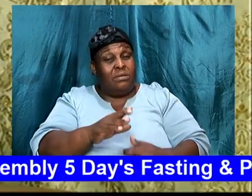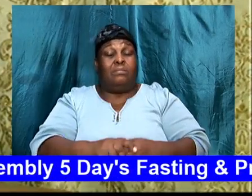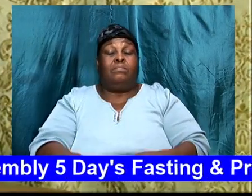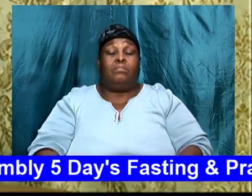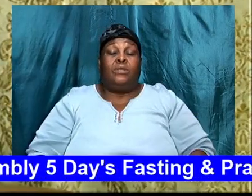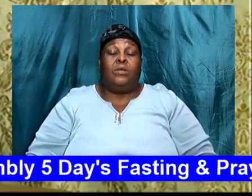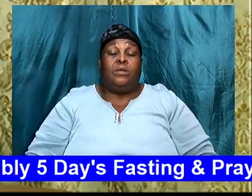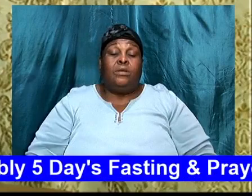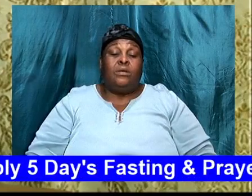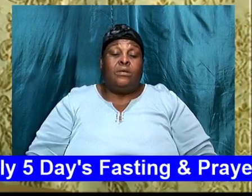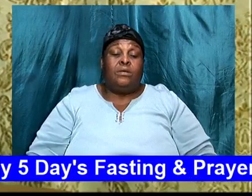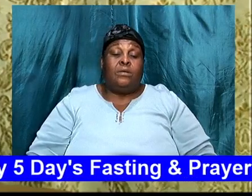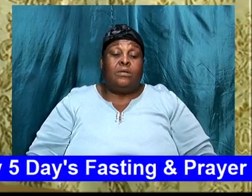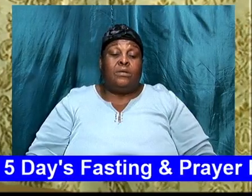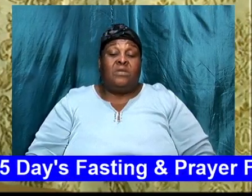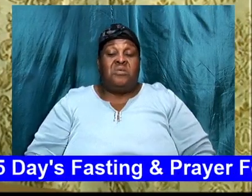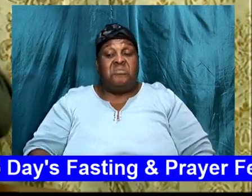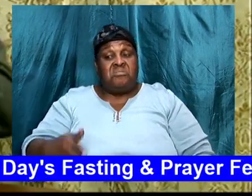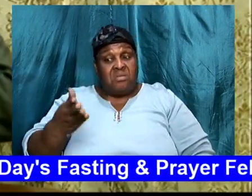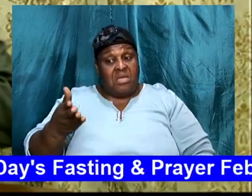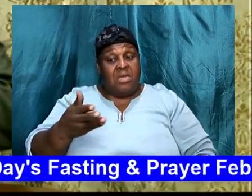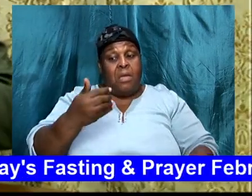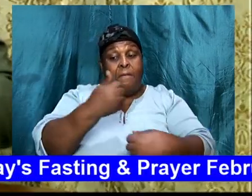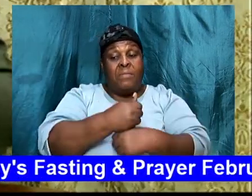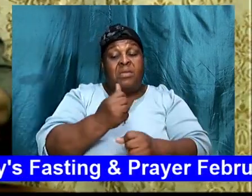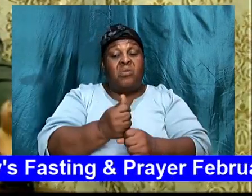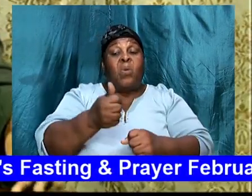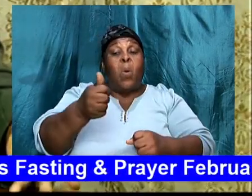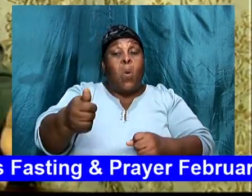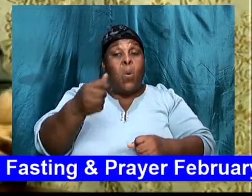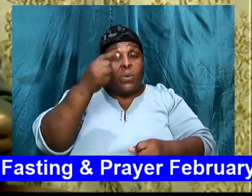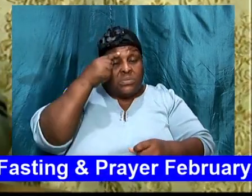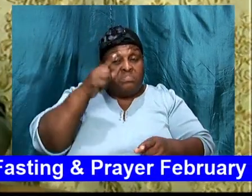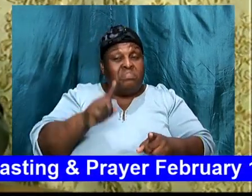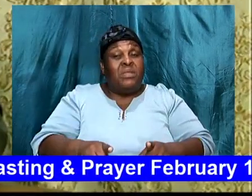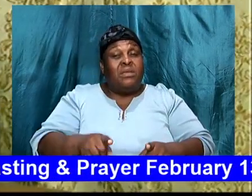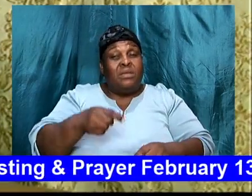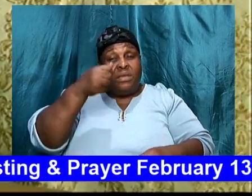but they, made their decisions, and God, allowed it,